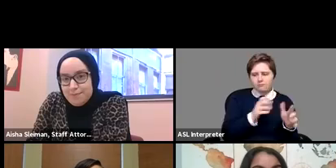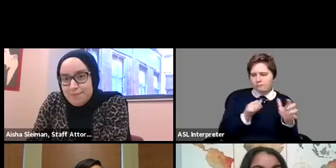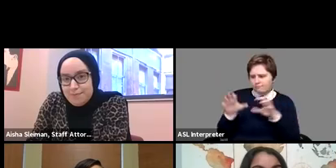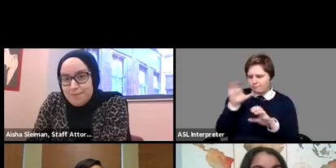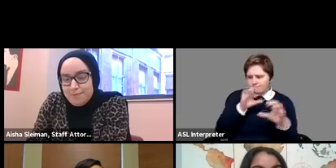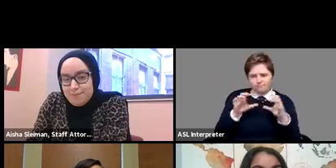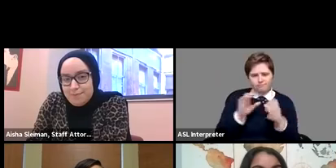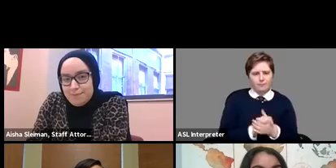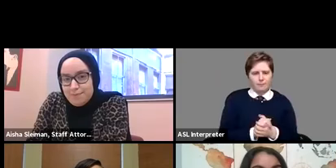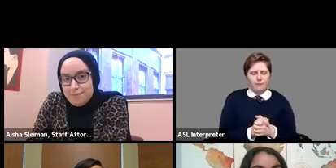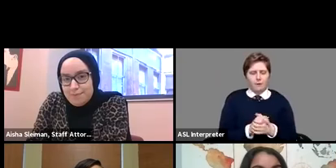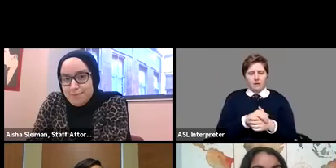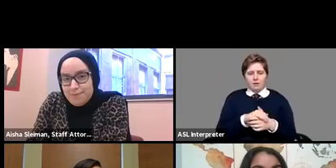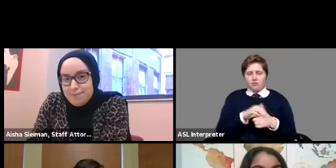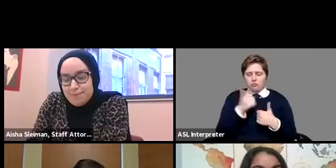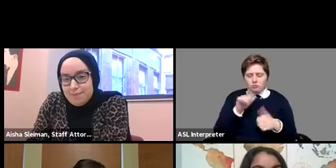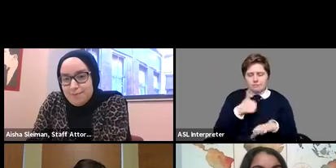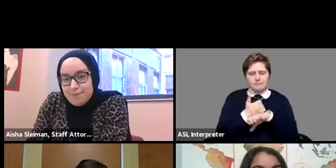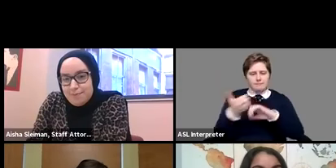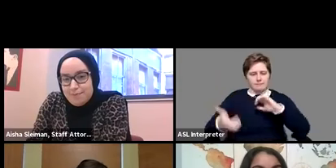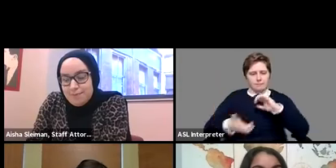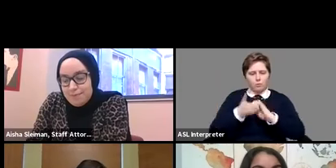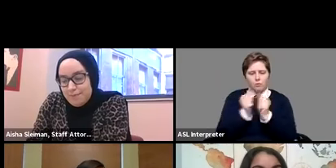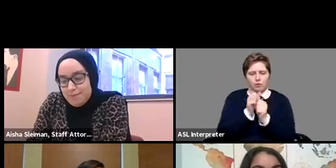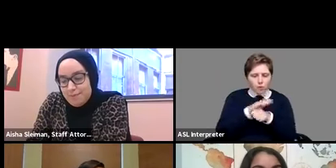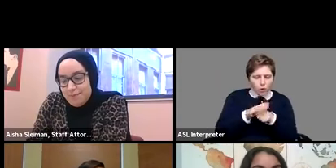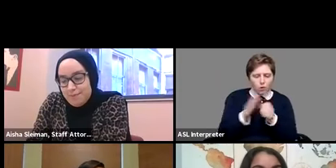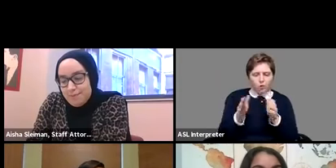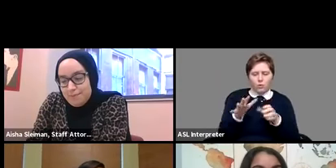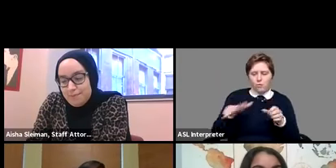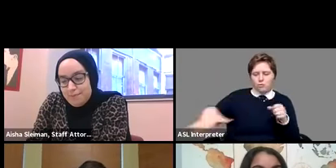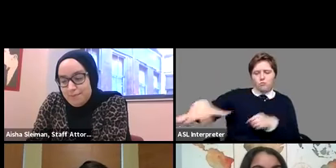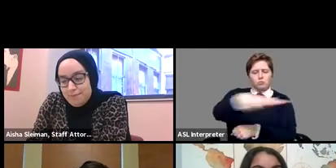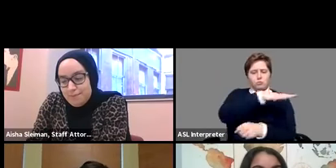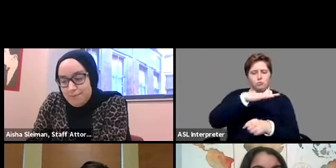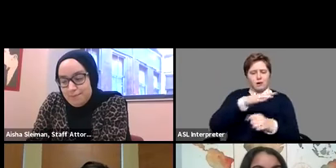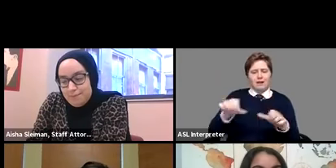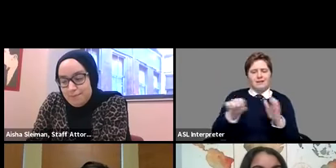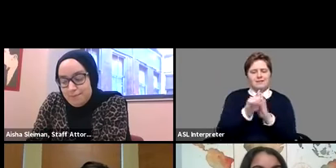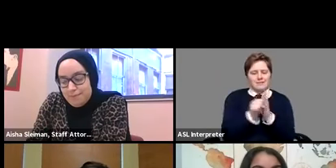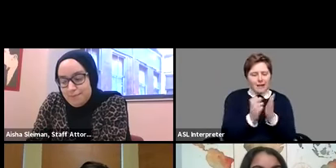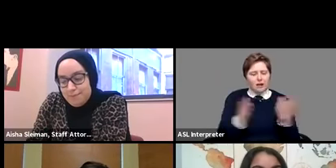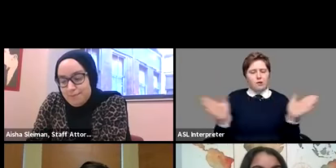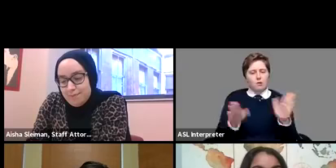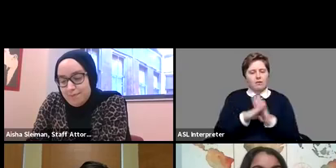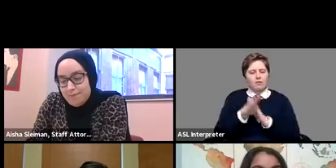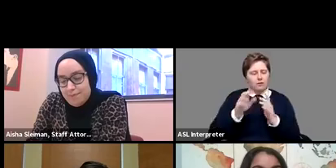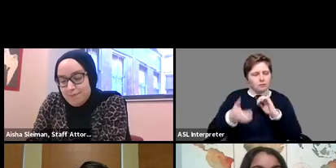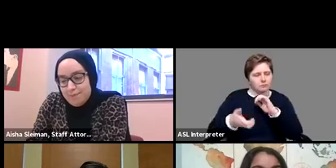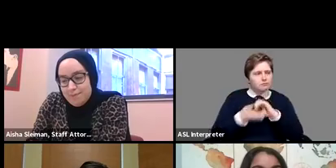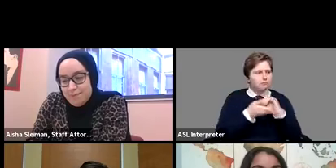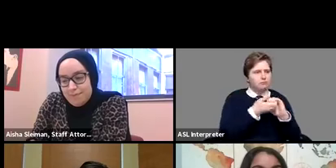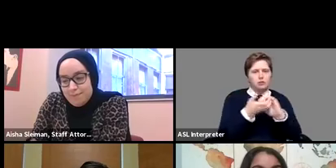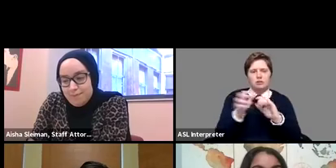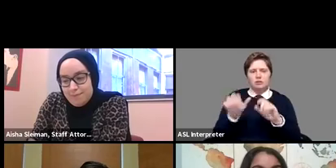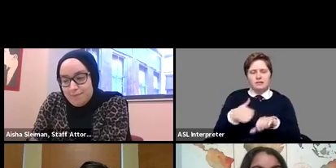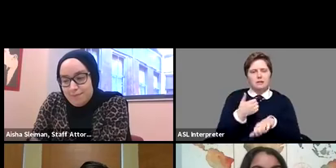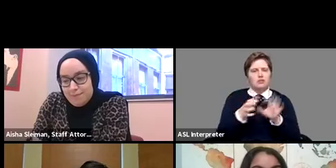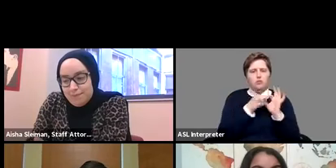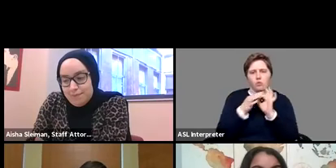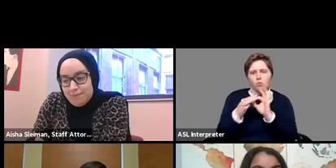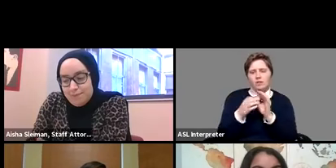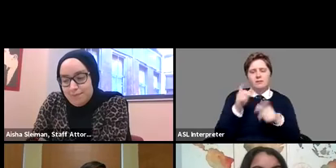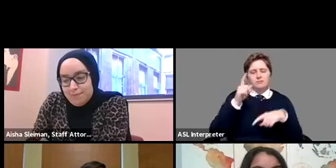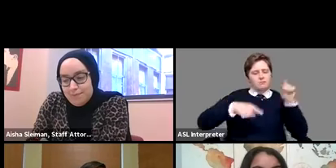relationships with local regional and statewide development partners she coordinates a range of services to promote